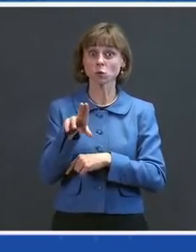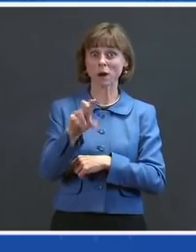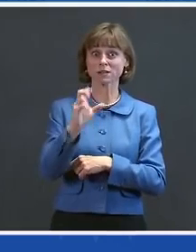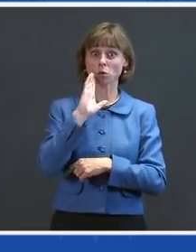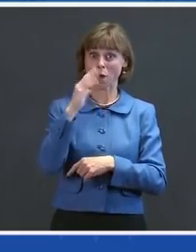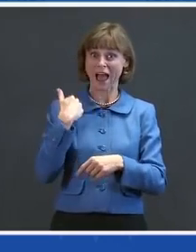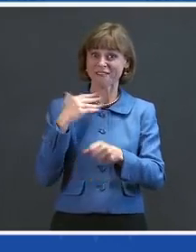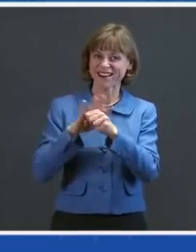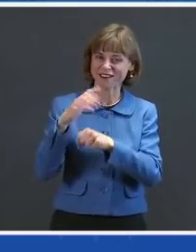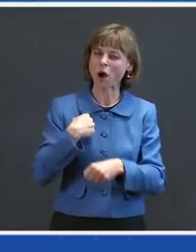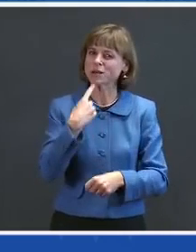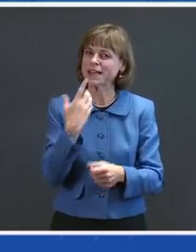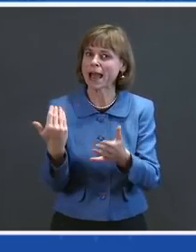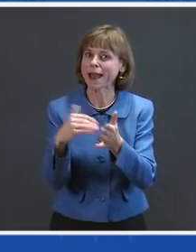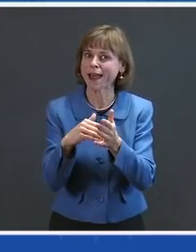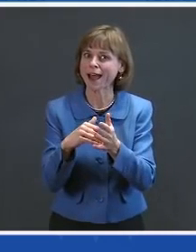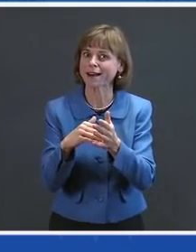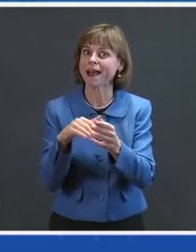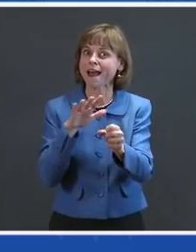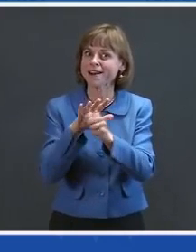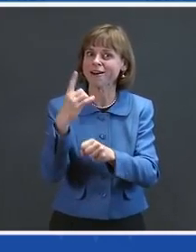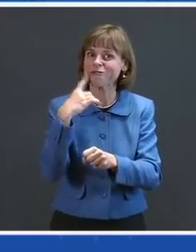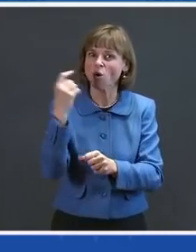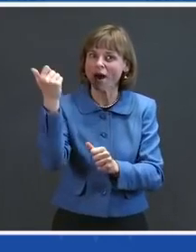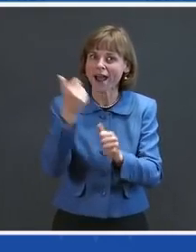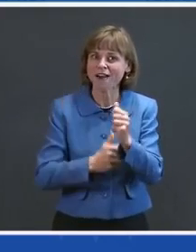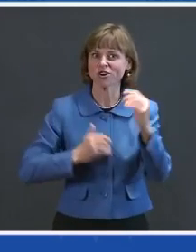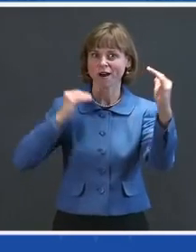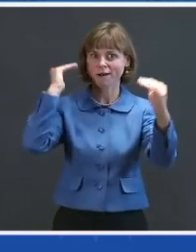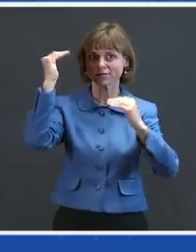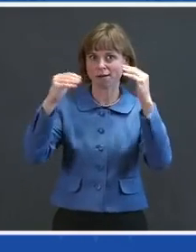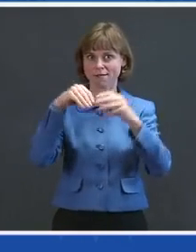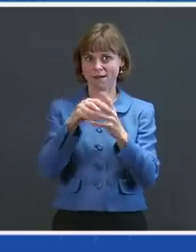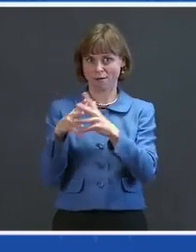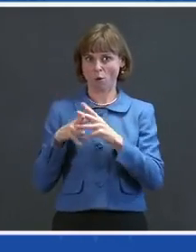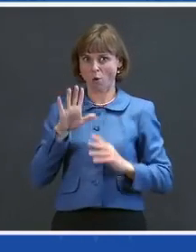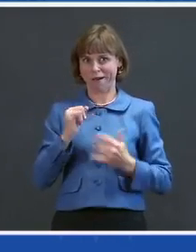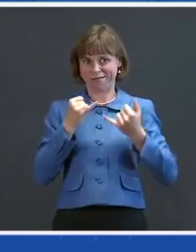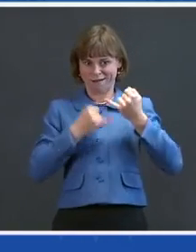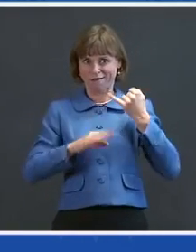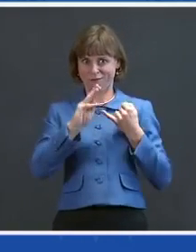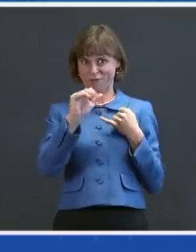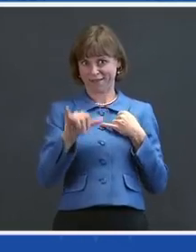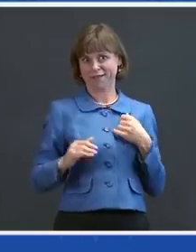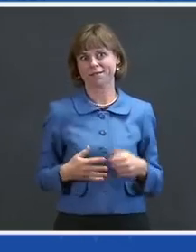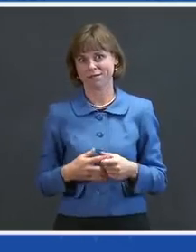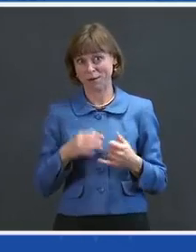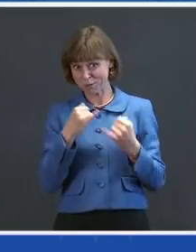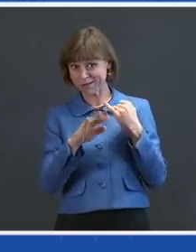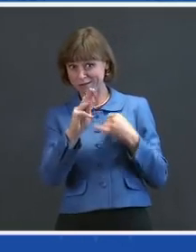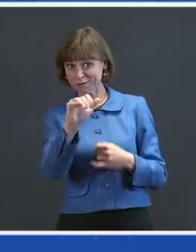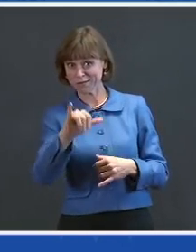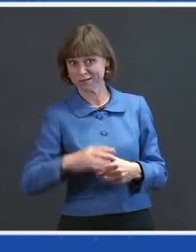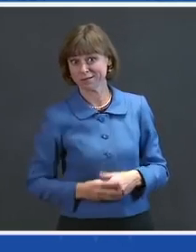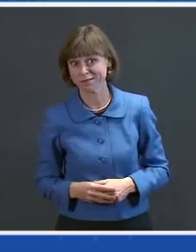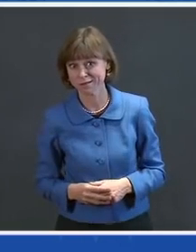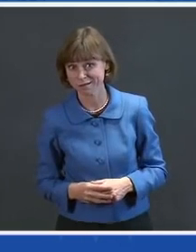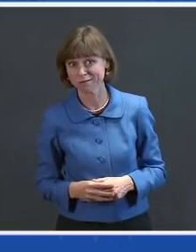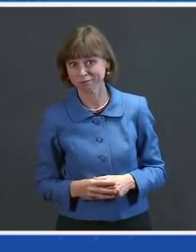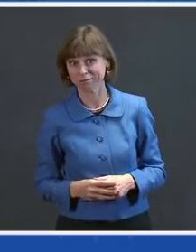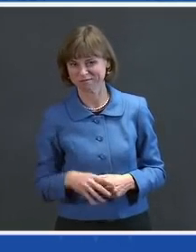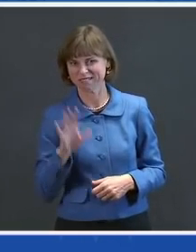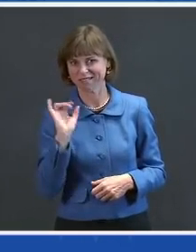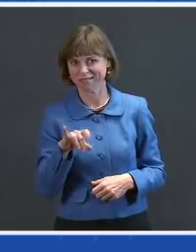I'll say it again, for every adult in America by the end of May. By the end of May. That's